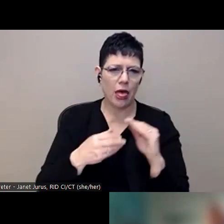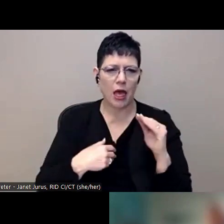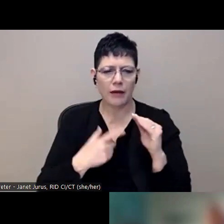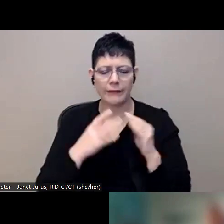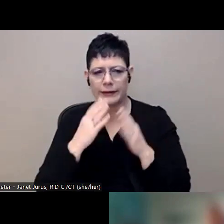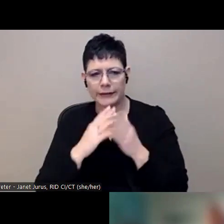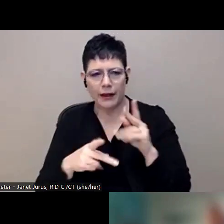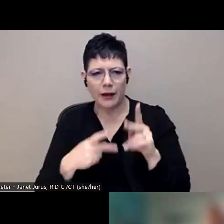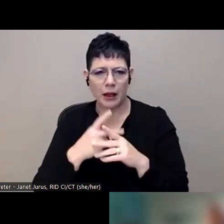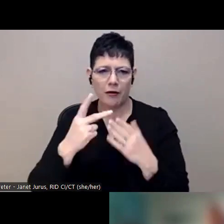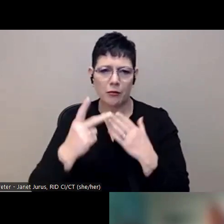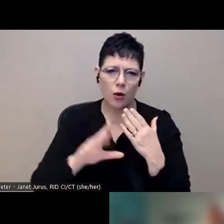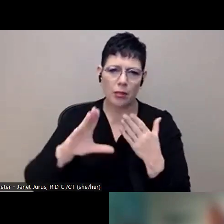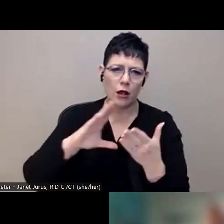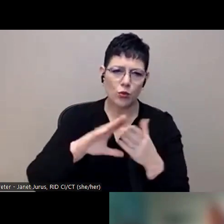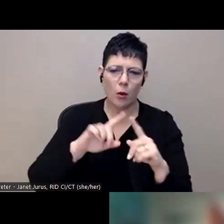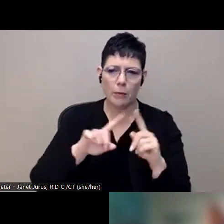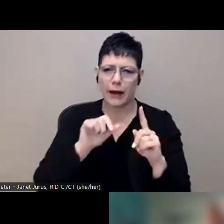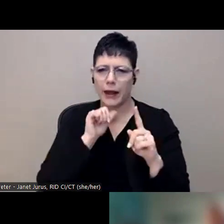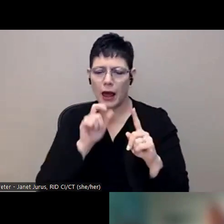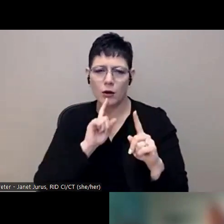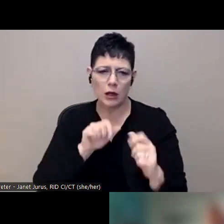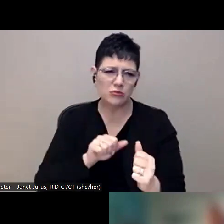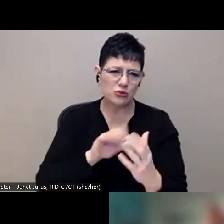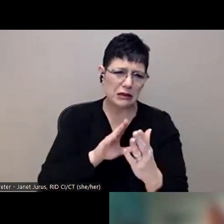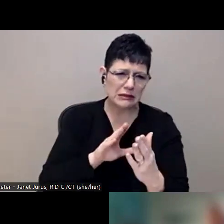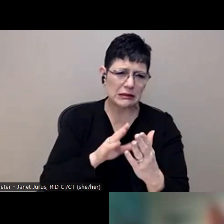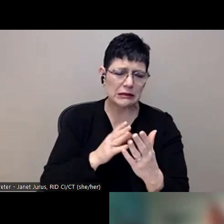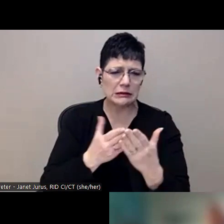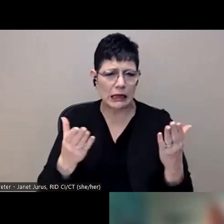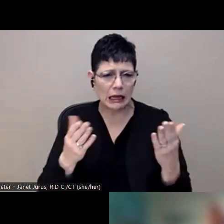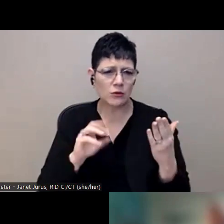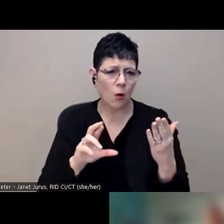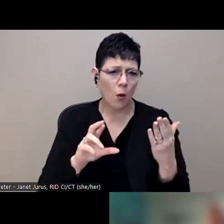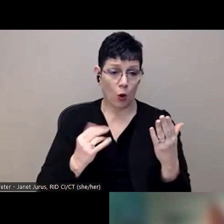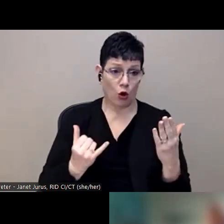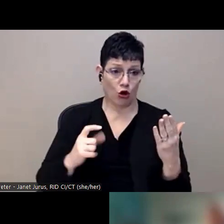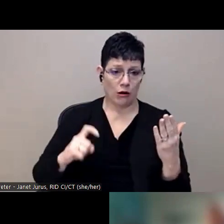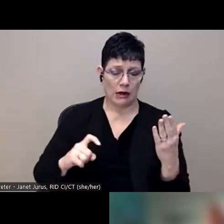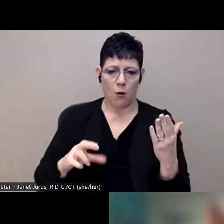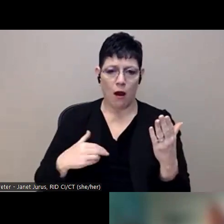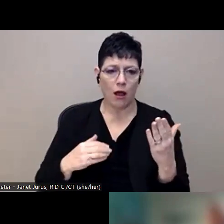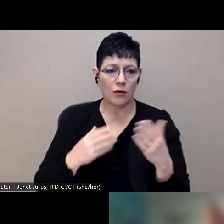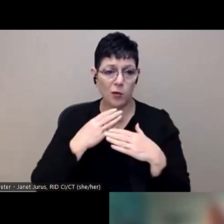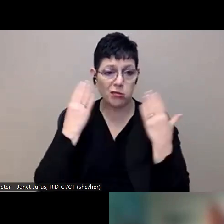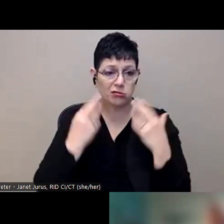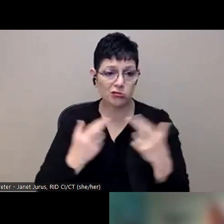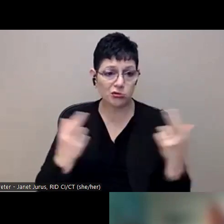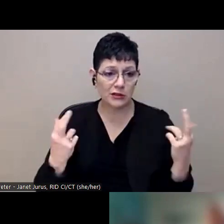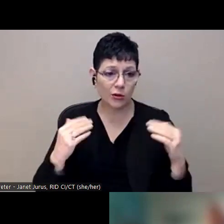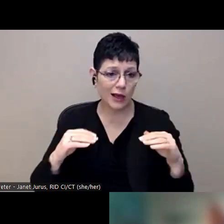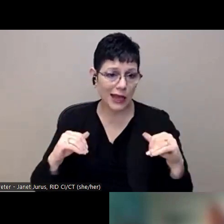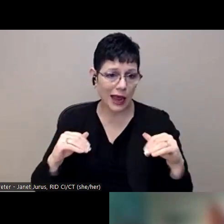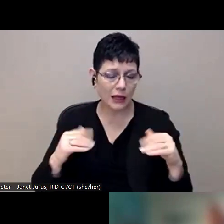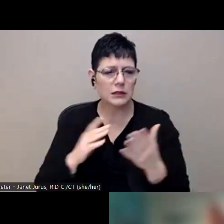programming at their school, but it's not quite addressing the current needs or they don't have any of these resources at all yet. So